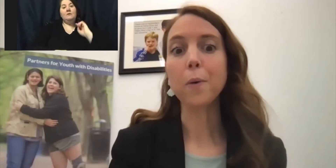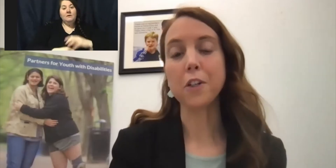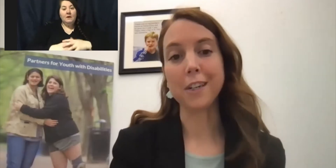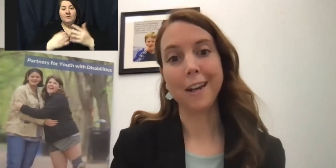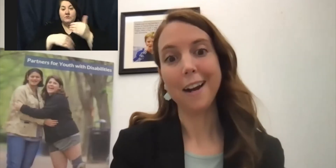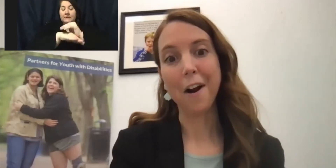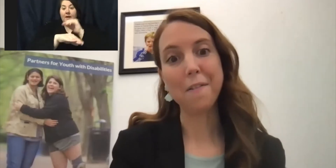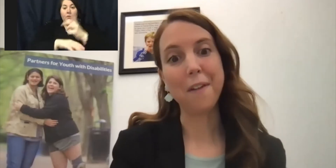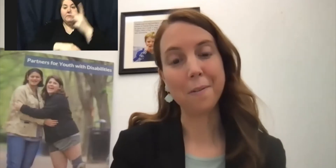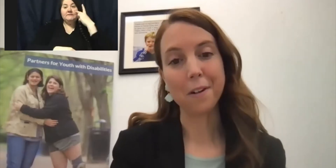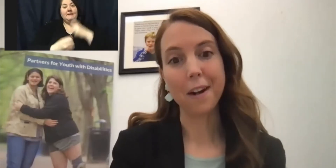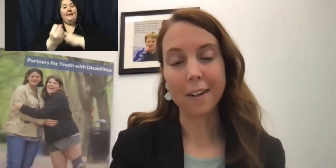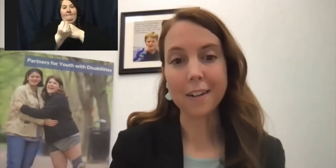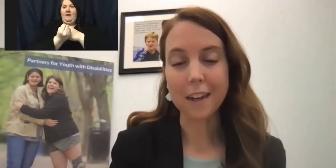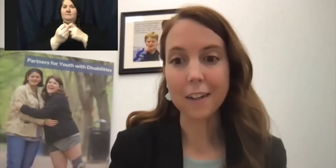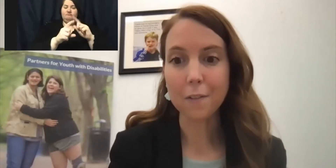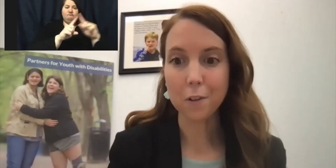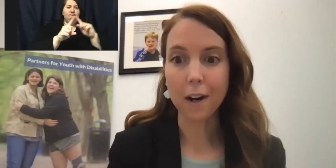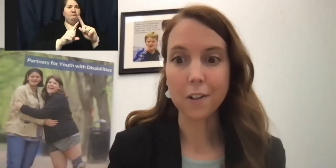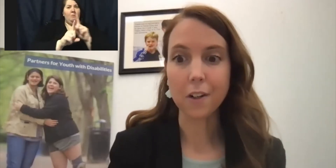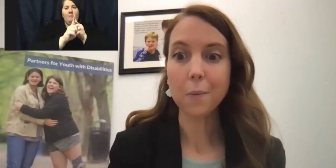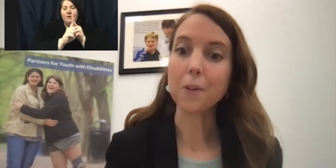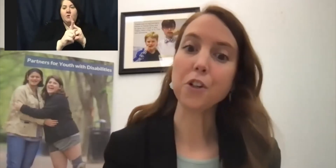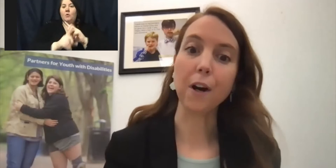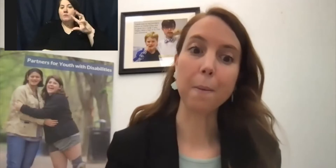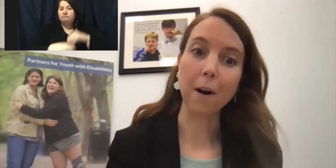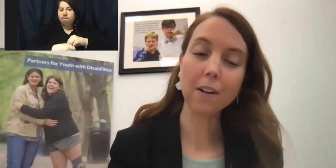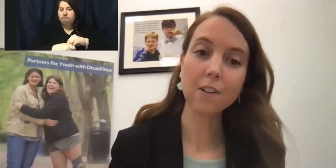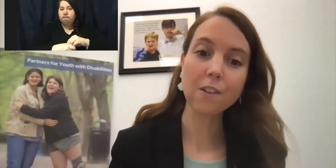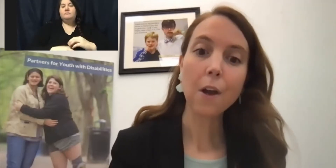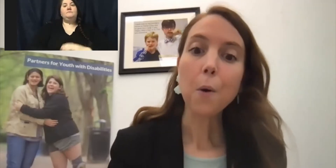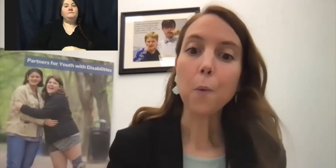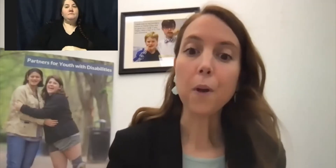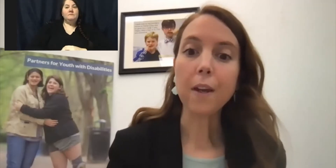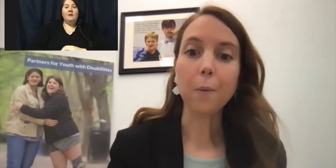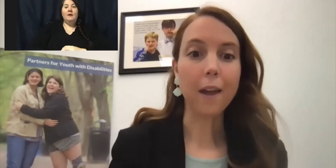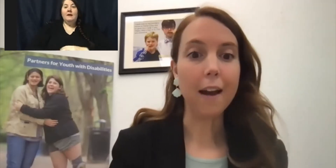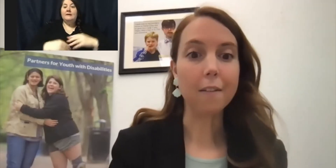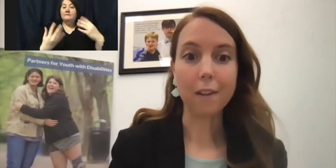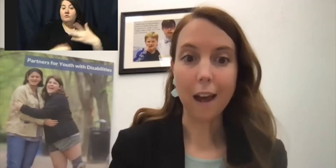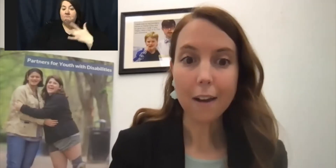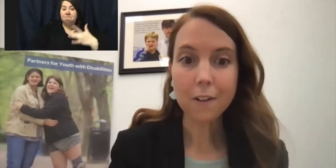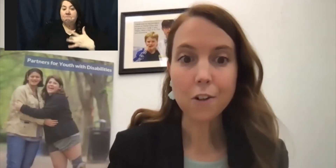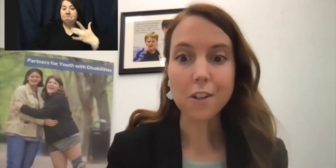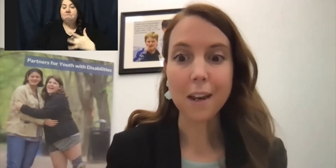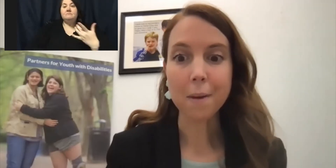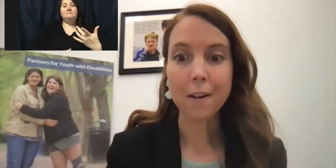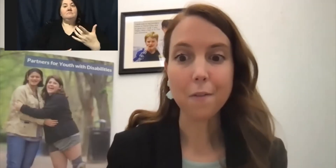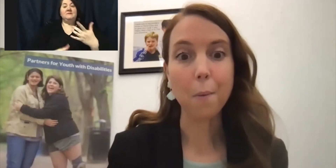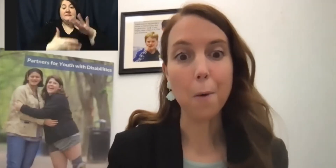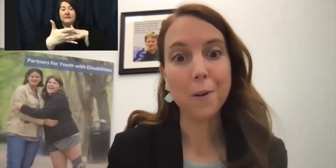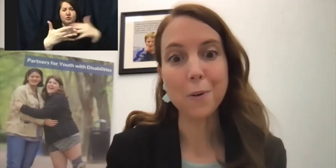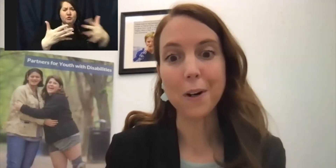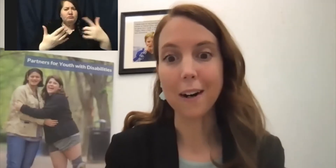Regina, our founder and executive director, will share remarks. We will have live entertainment